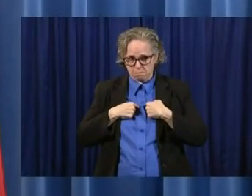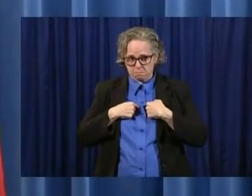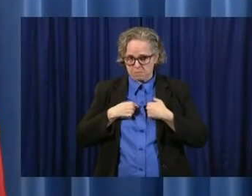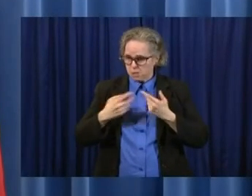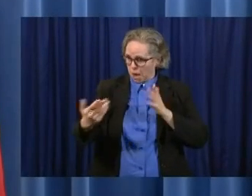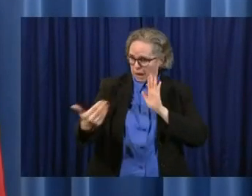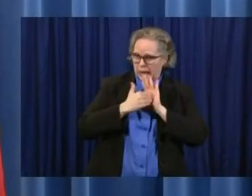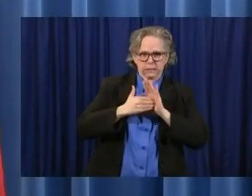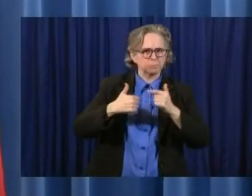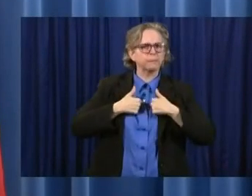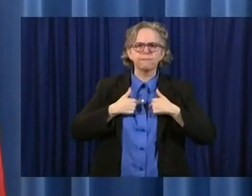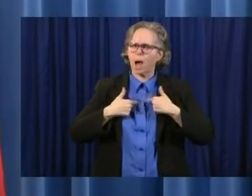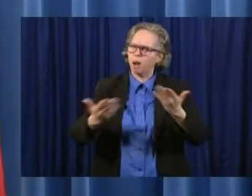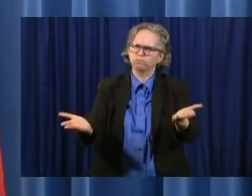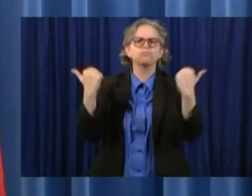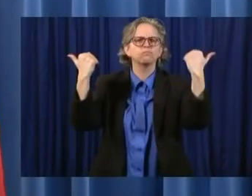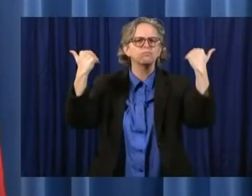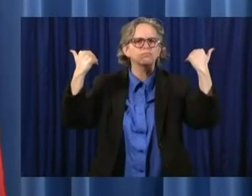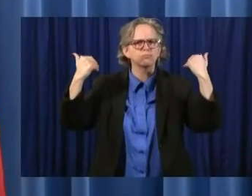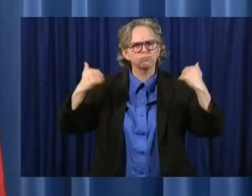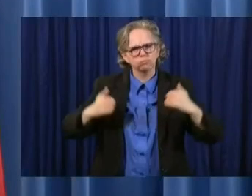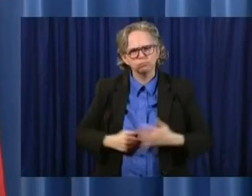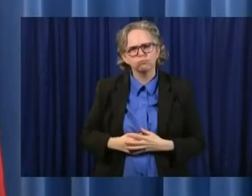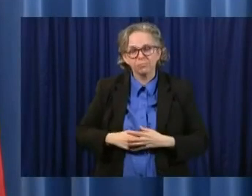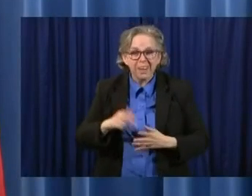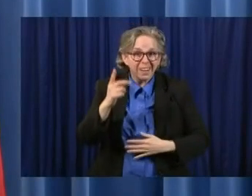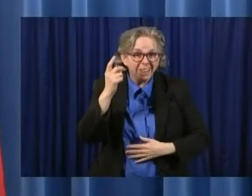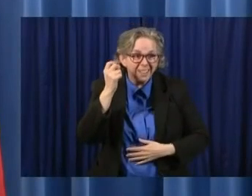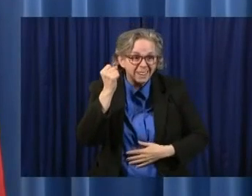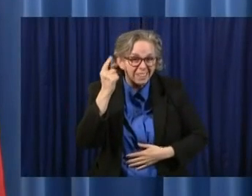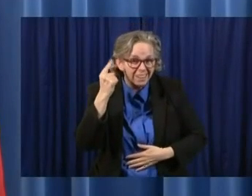But I want to talk for a moment about what's not fair game.